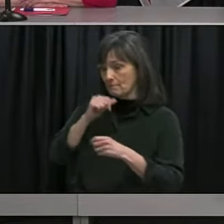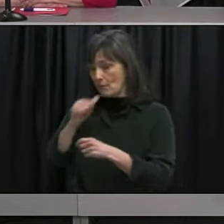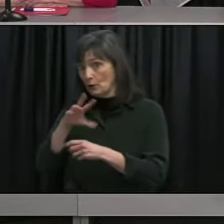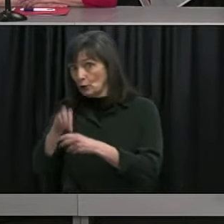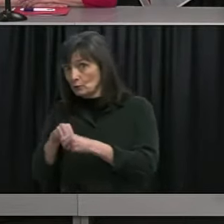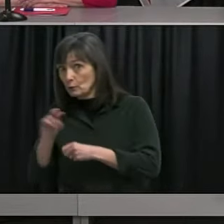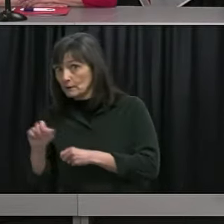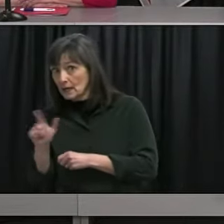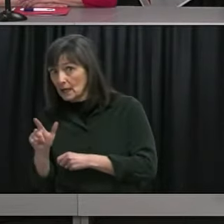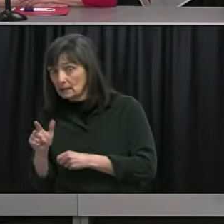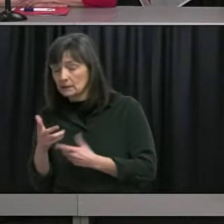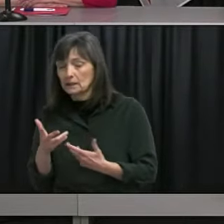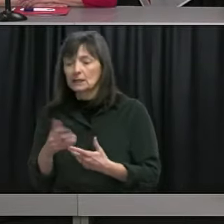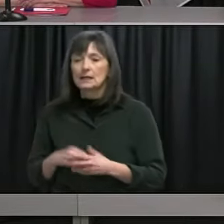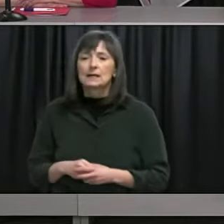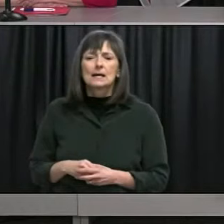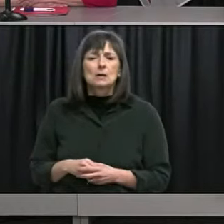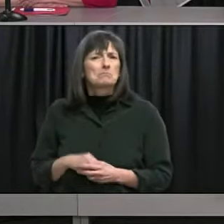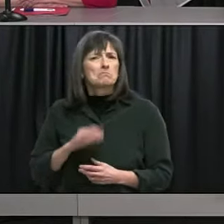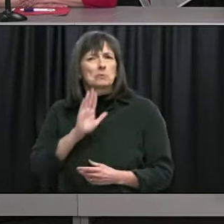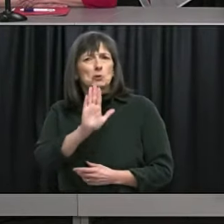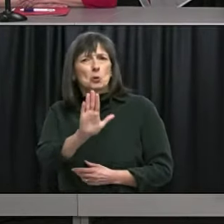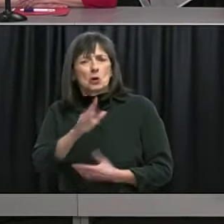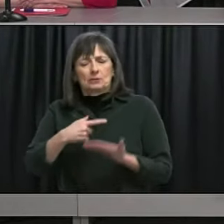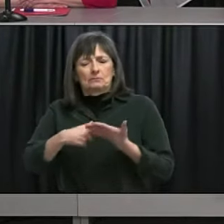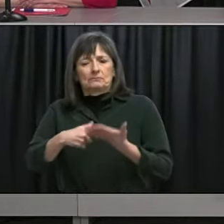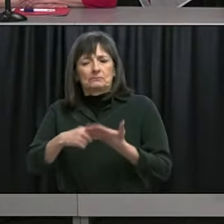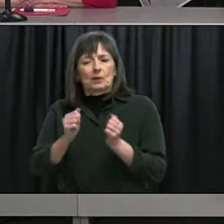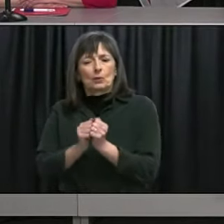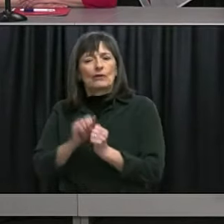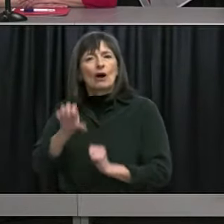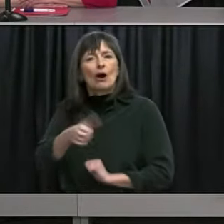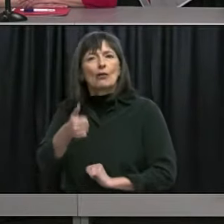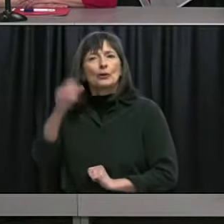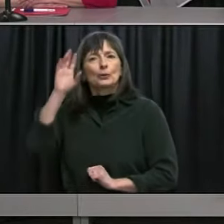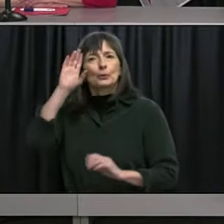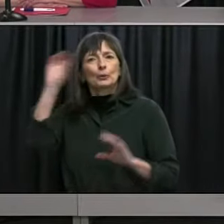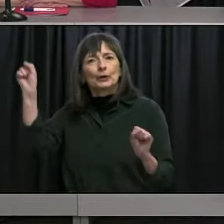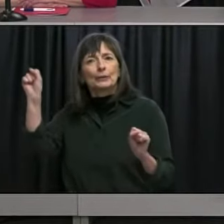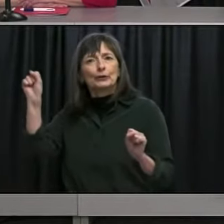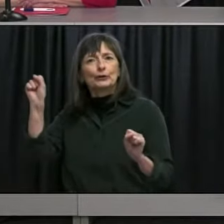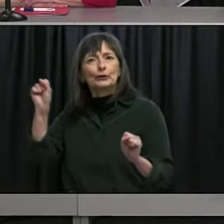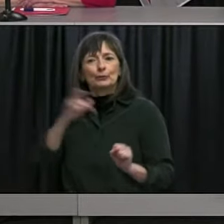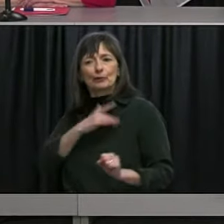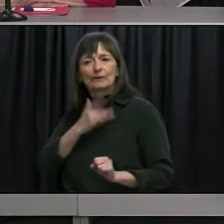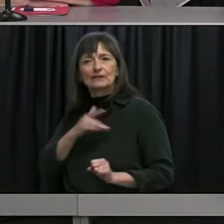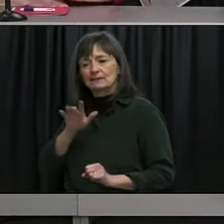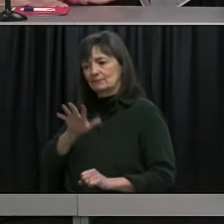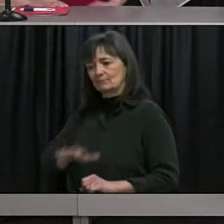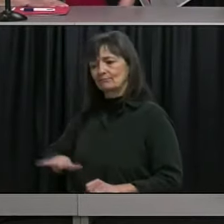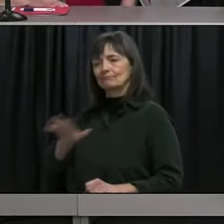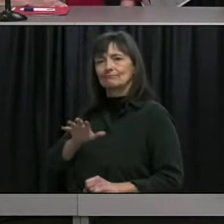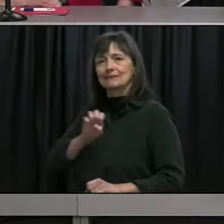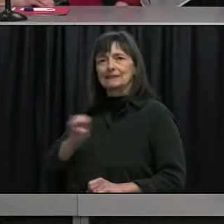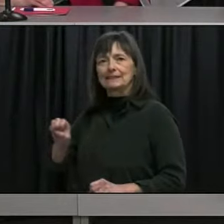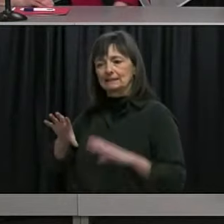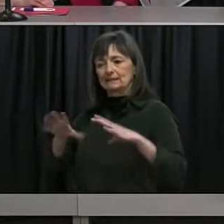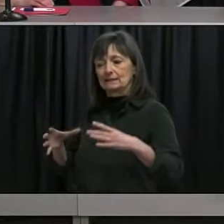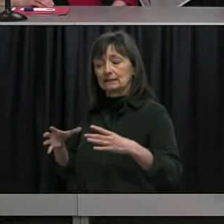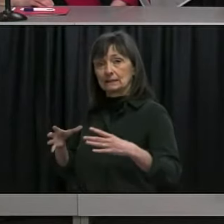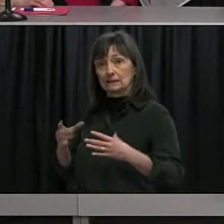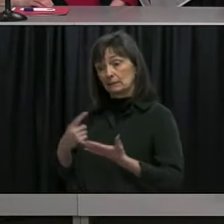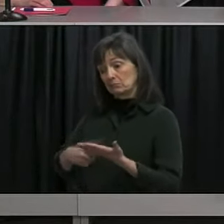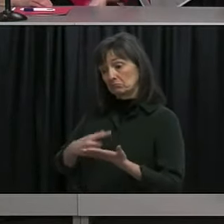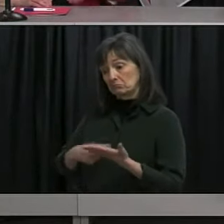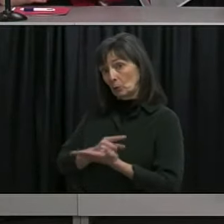or sorry what conversations have you had with the other three Atlantic Canadian Premiers in the past week